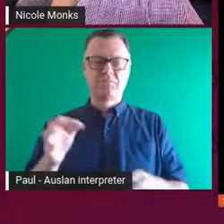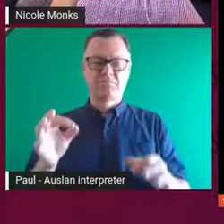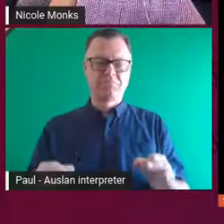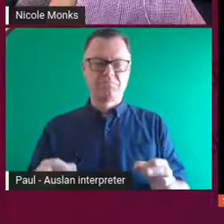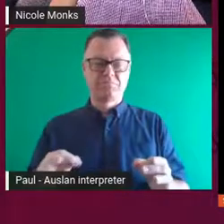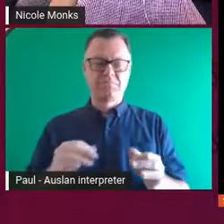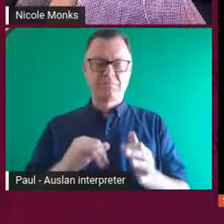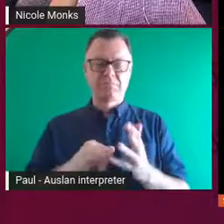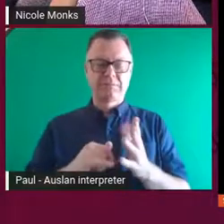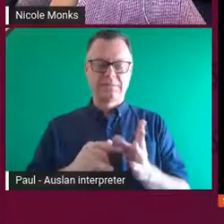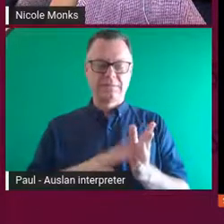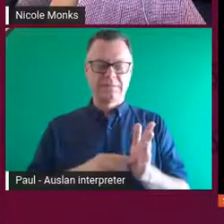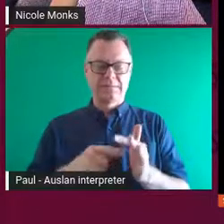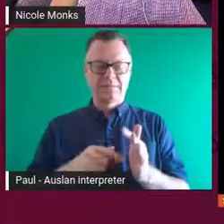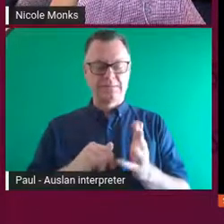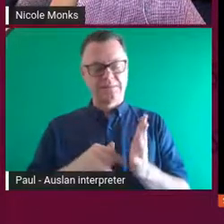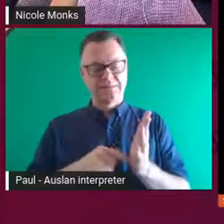factual.